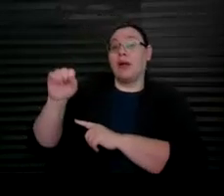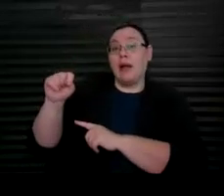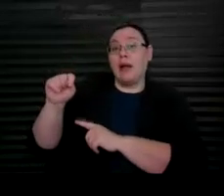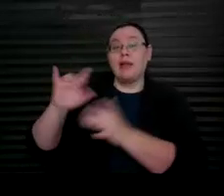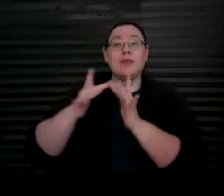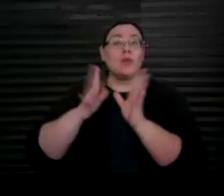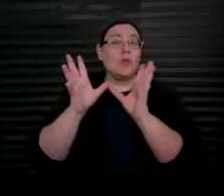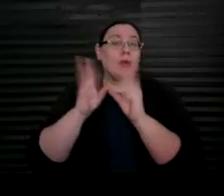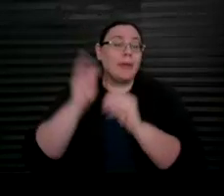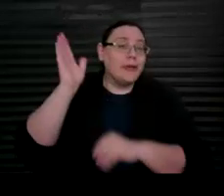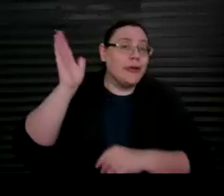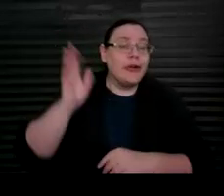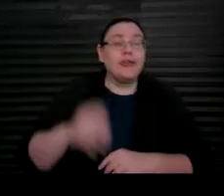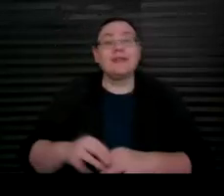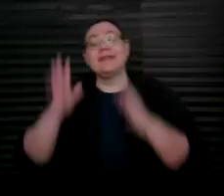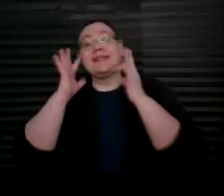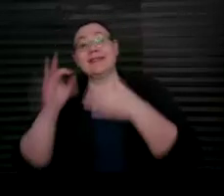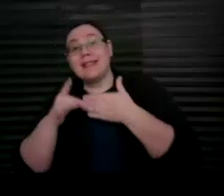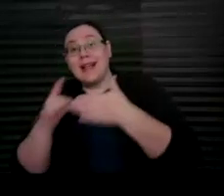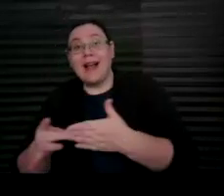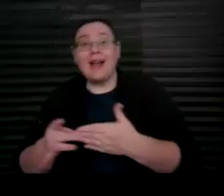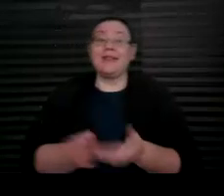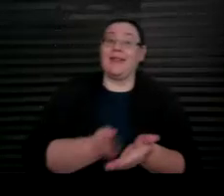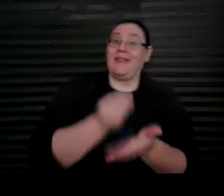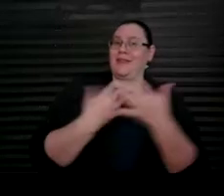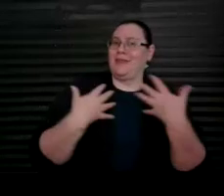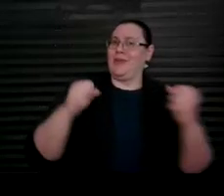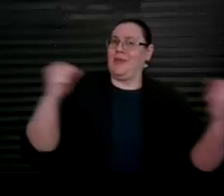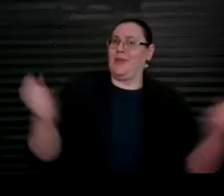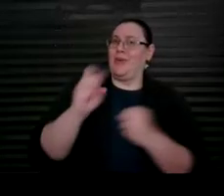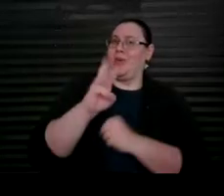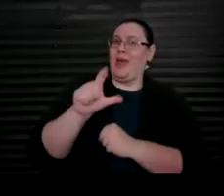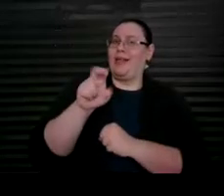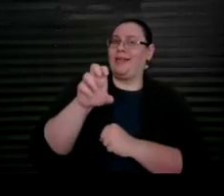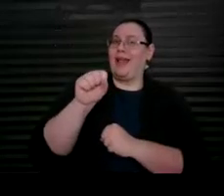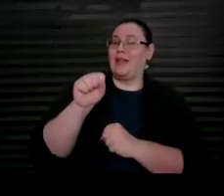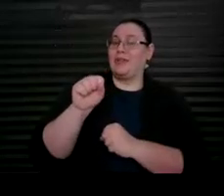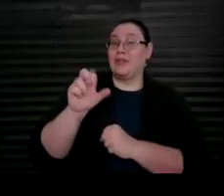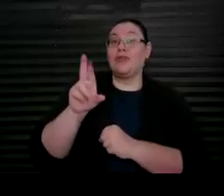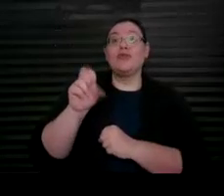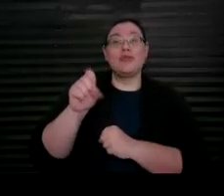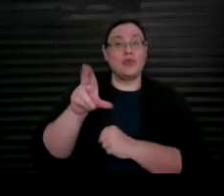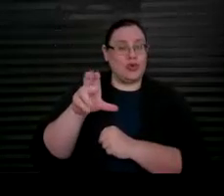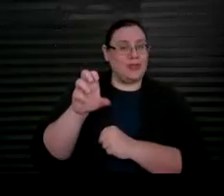decision guides, and financial wellness resources are available on demand 24-7